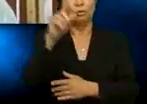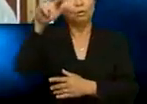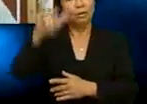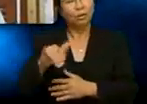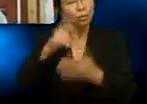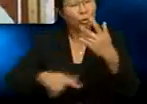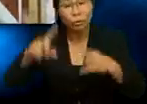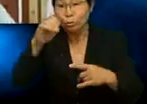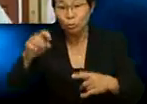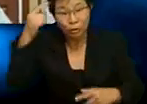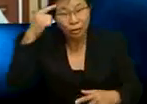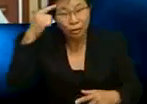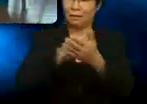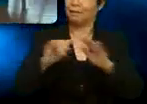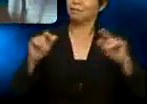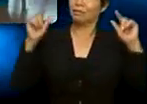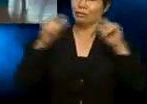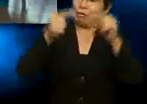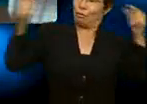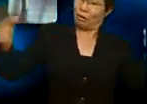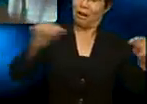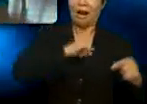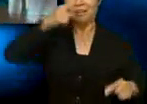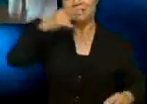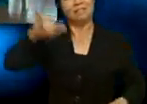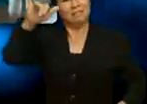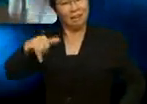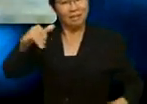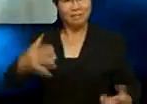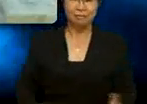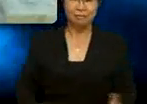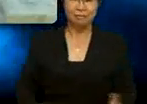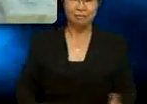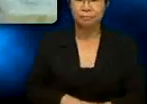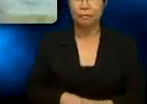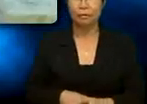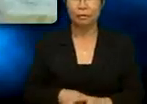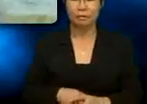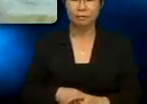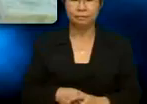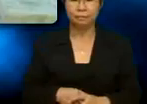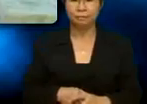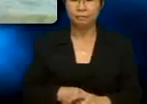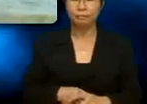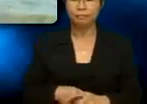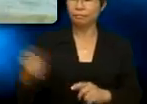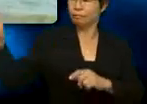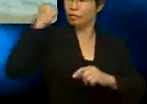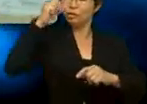like the idea. I say yes. Gentlemen, this is a rare chance for you to meet macho women. What do you think?